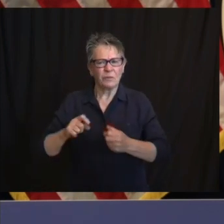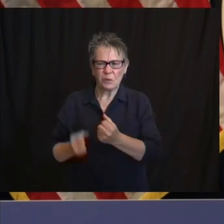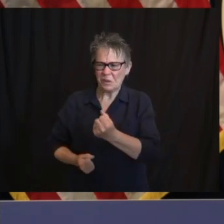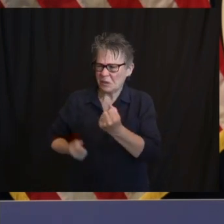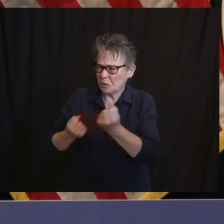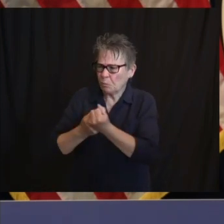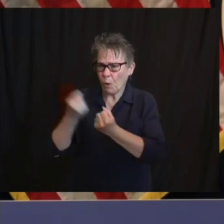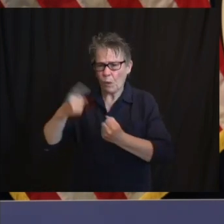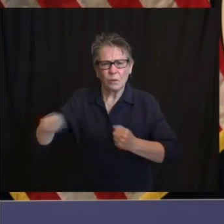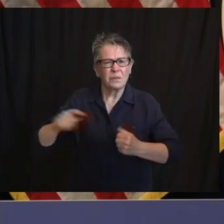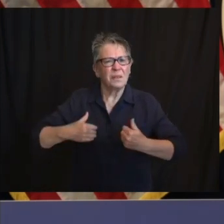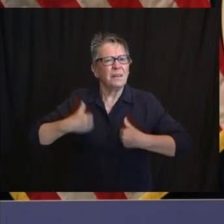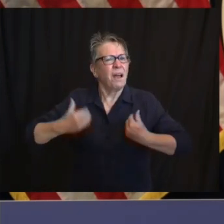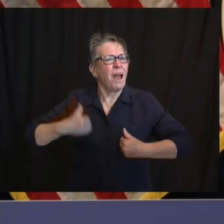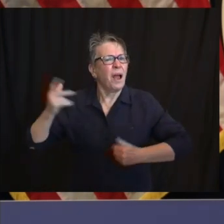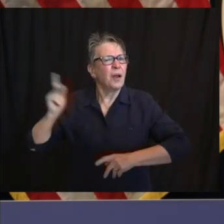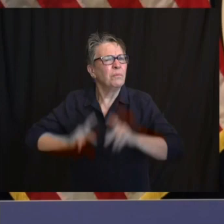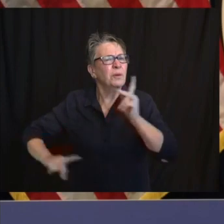can.